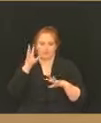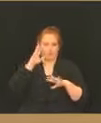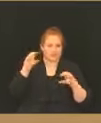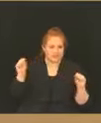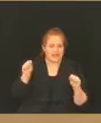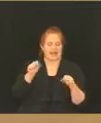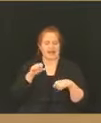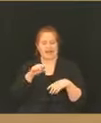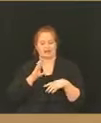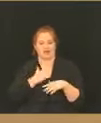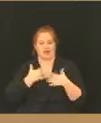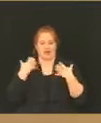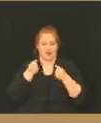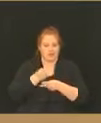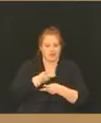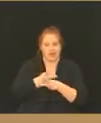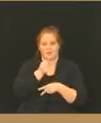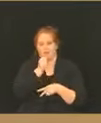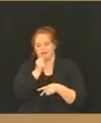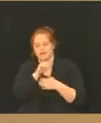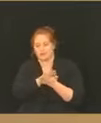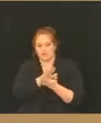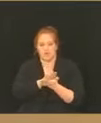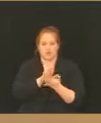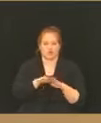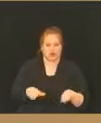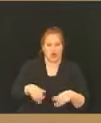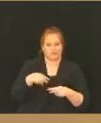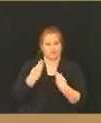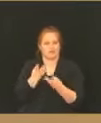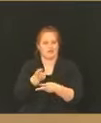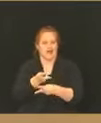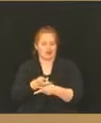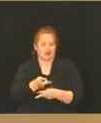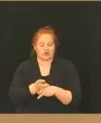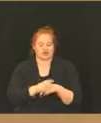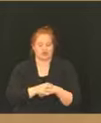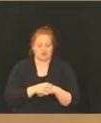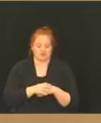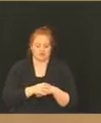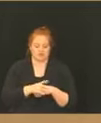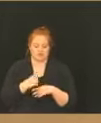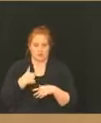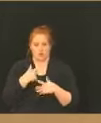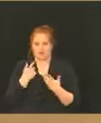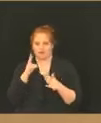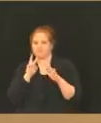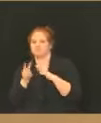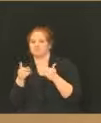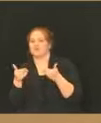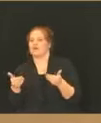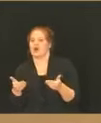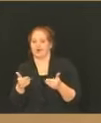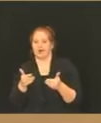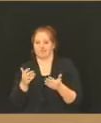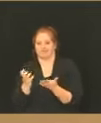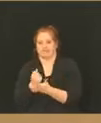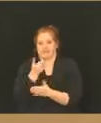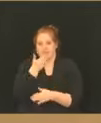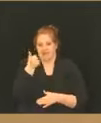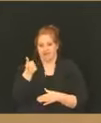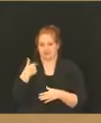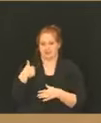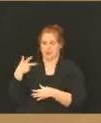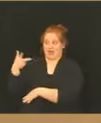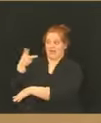our health service coordinators, our private schools, our child care providers, to really move forward in the most efficient way and the most equitable way to get as many